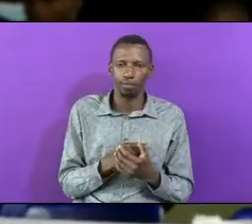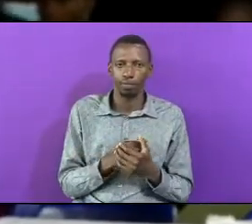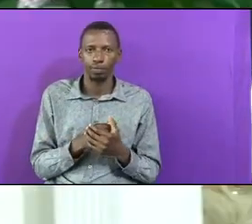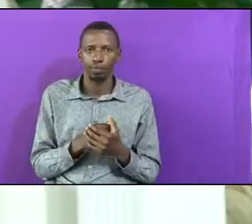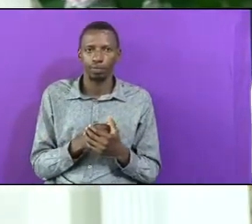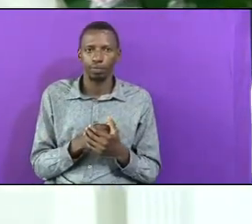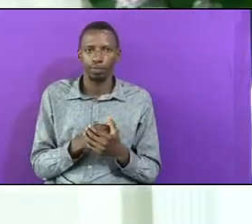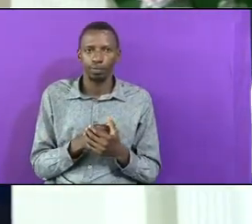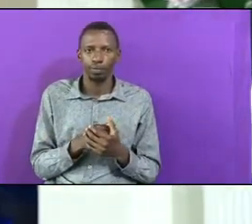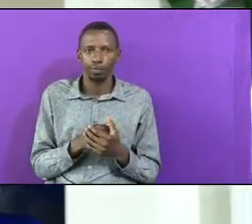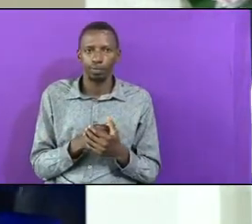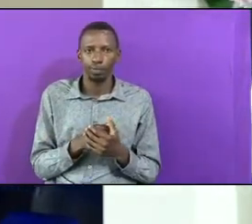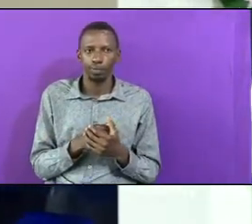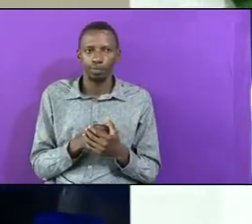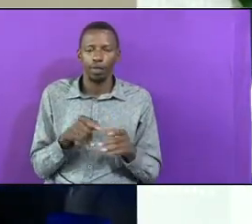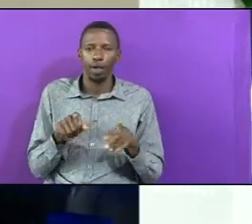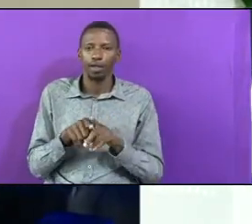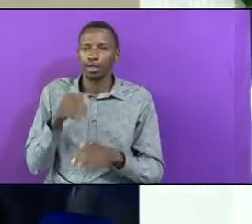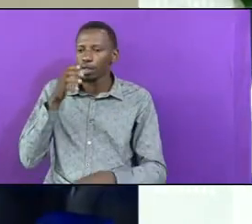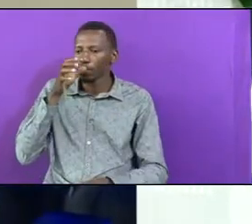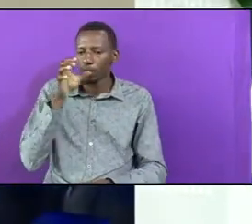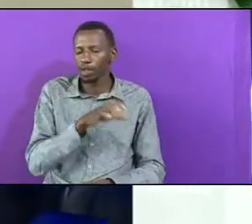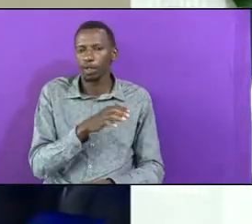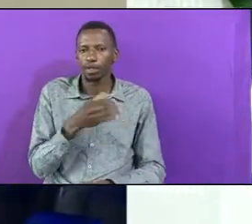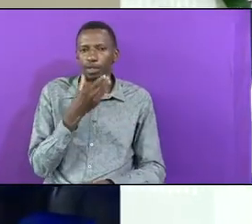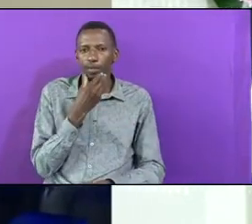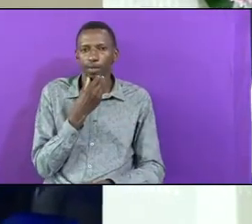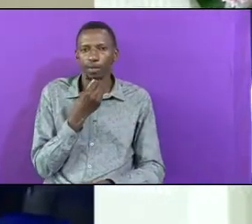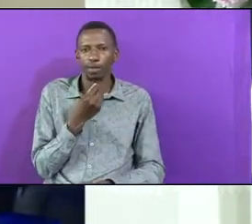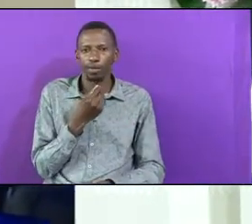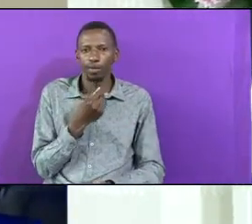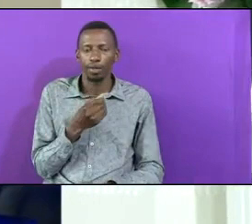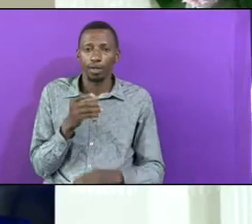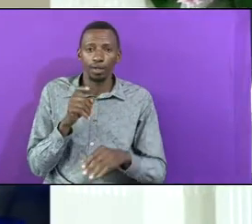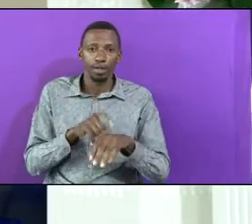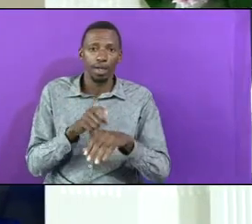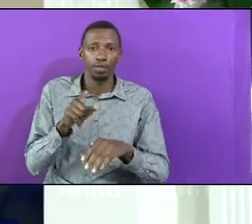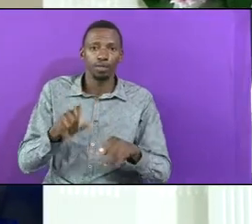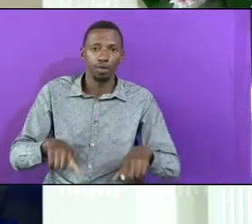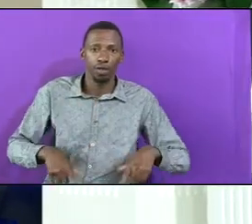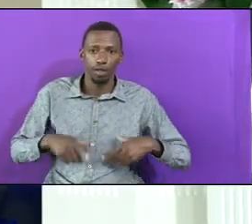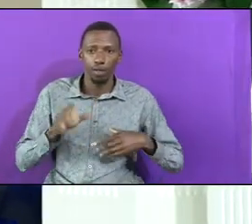You Know When You Live Your Life As A Cursed Man Everything You Curse And Is Attached To You You Curse